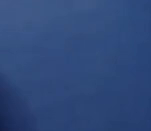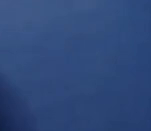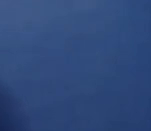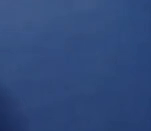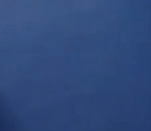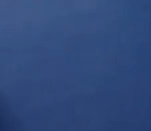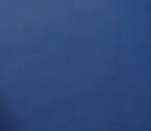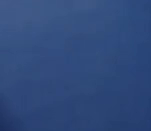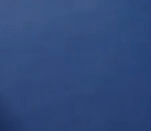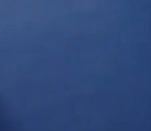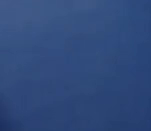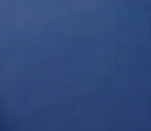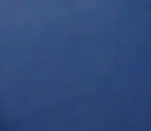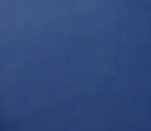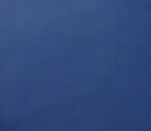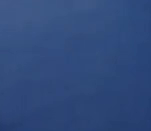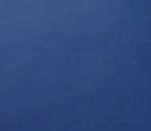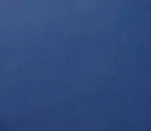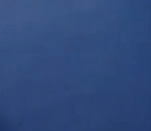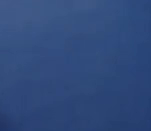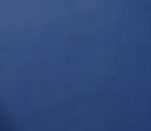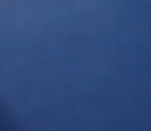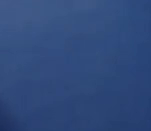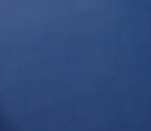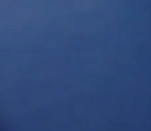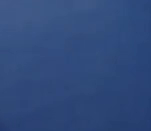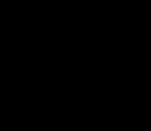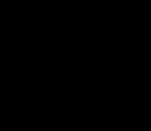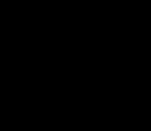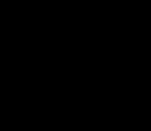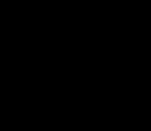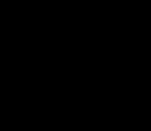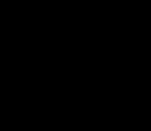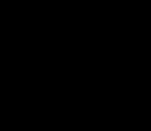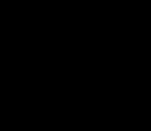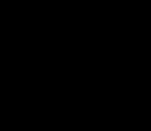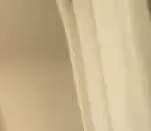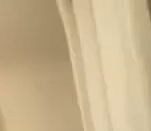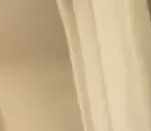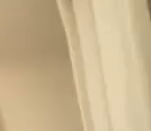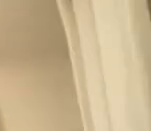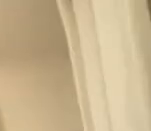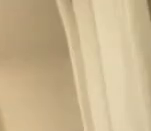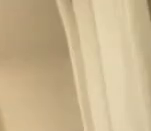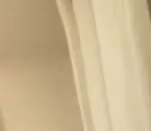um next we have um meredith meredith from the adb